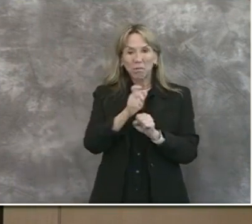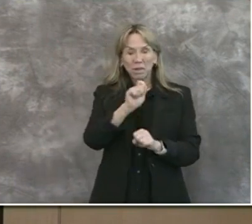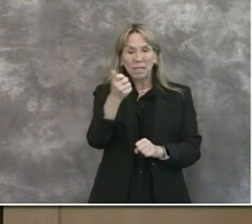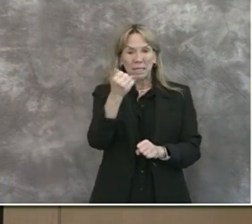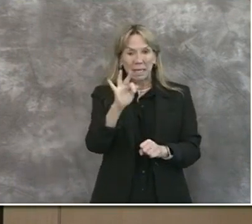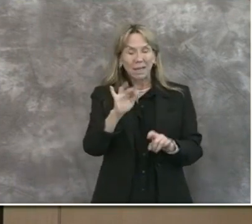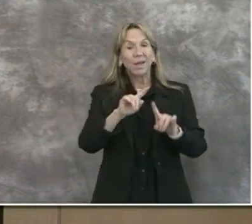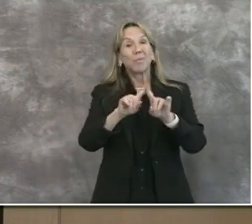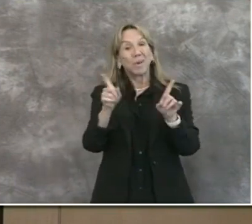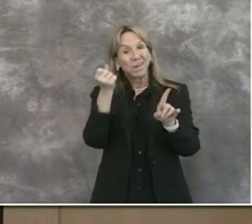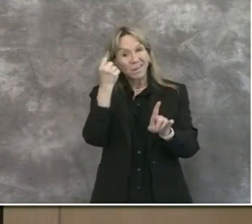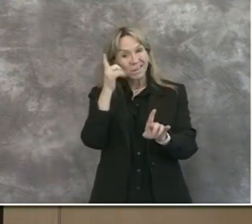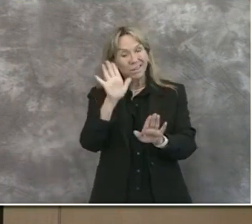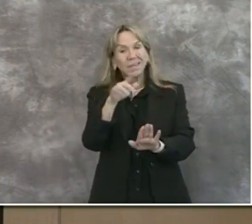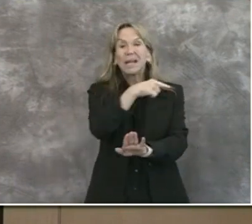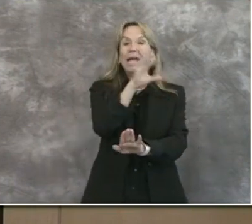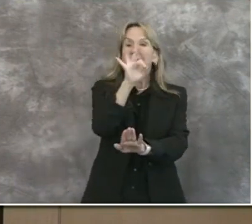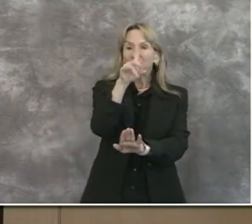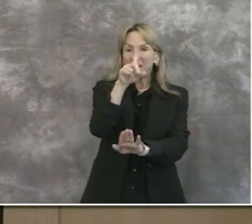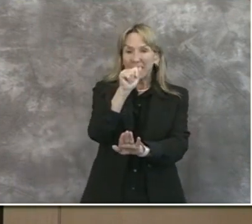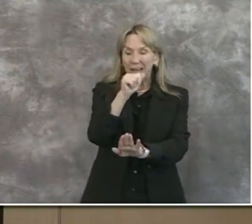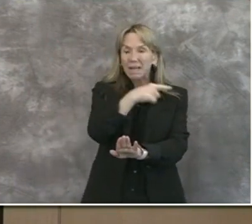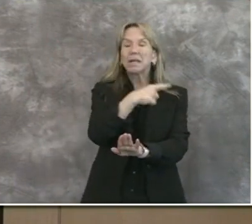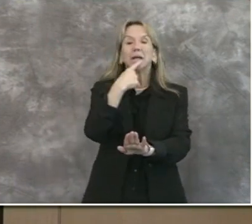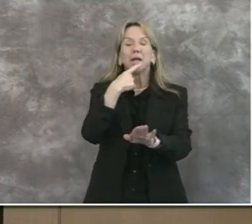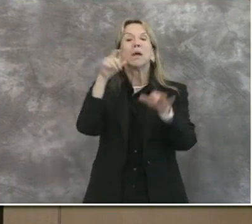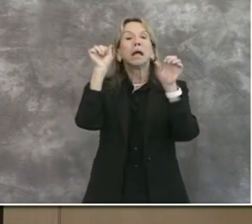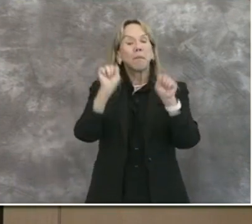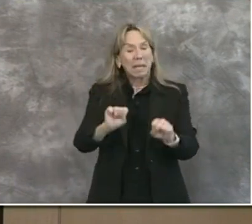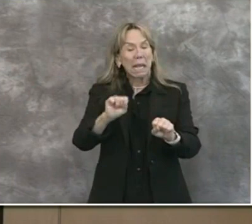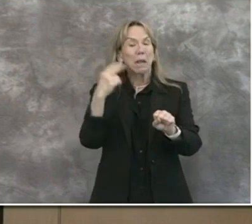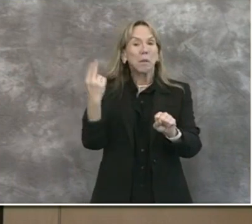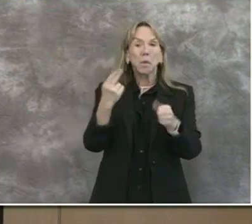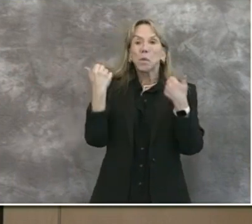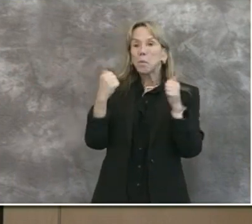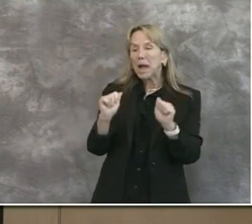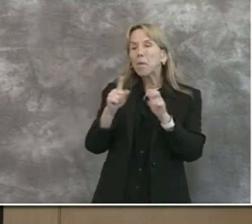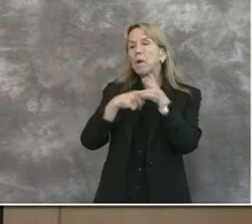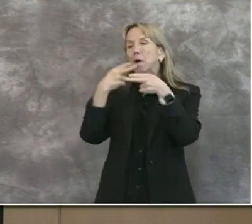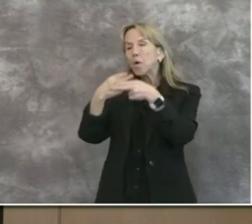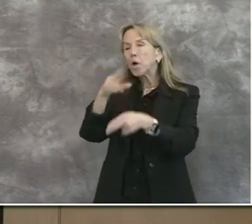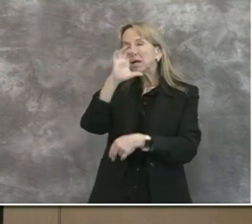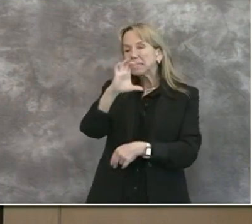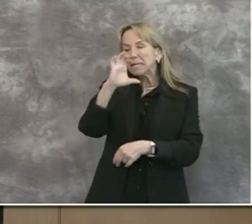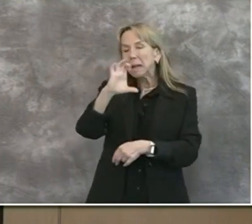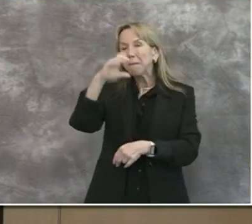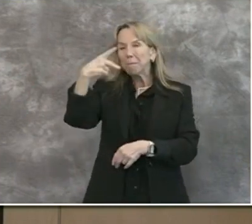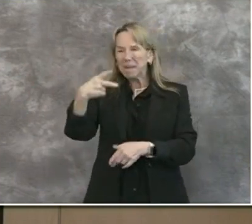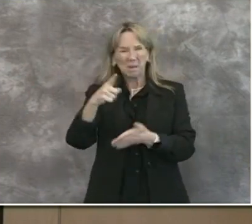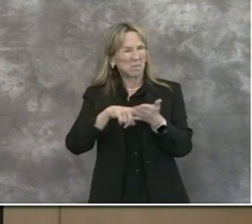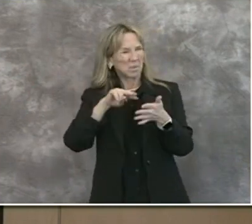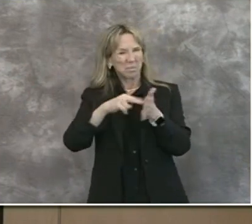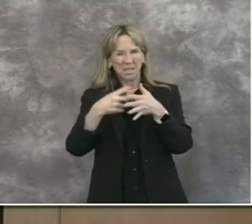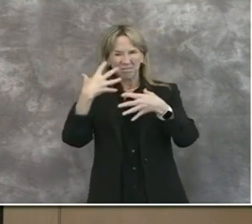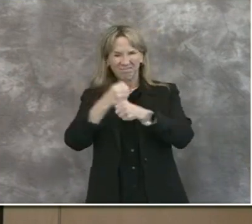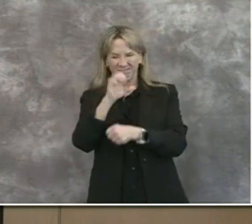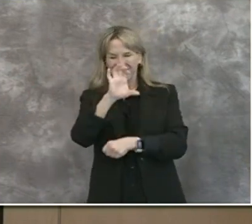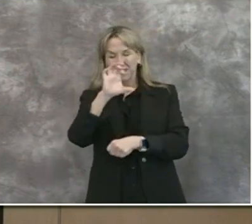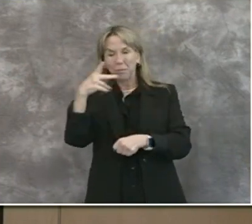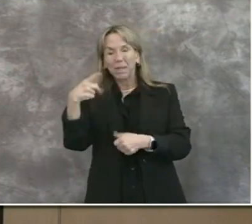use of COVID convalescent plasma, or CCP, what we call it in the industry,